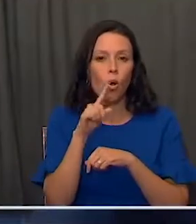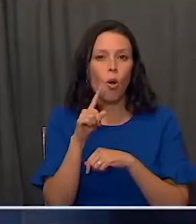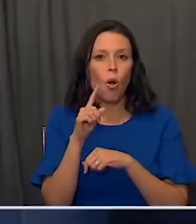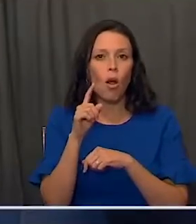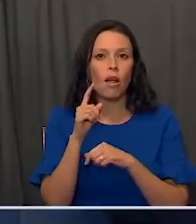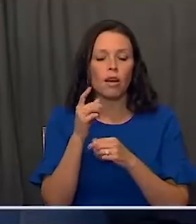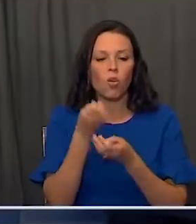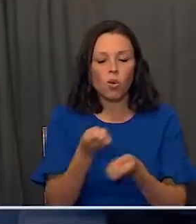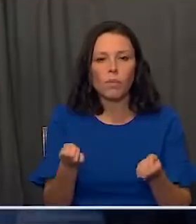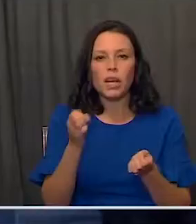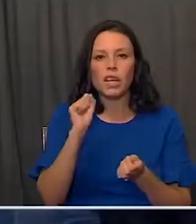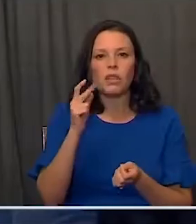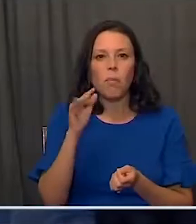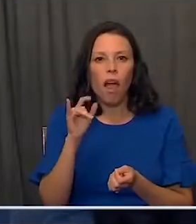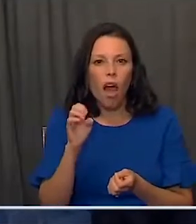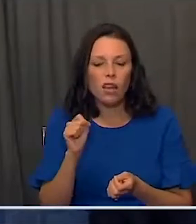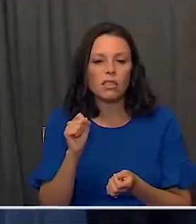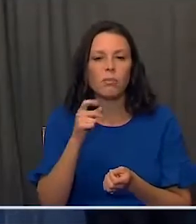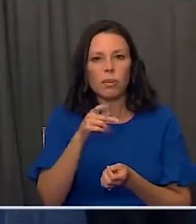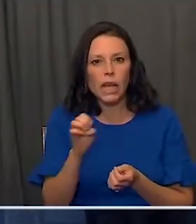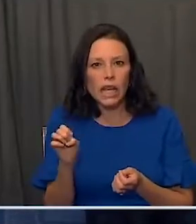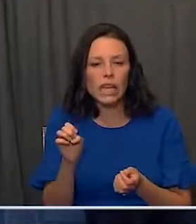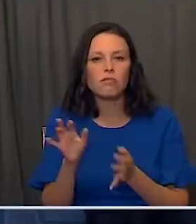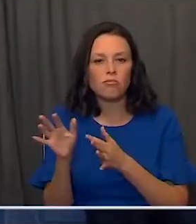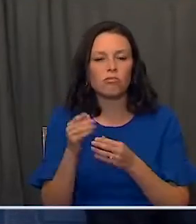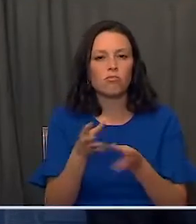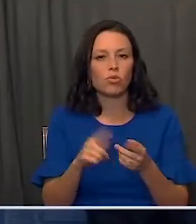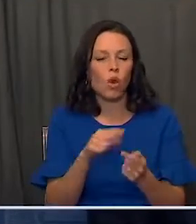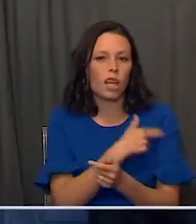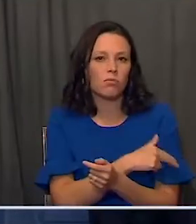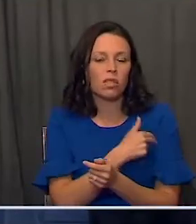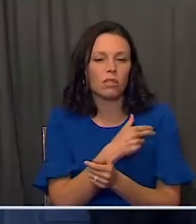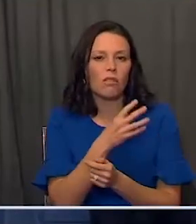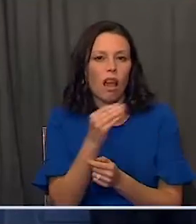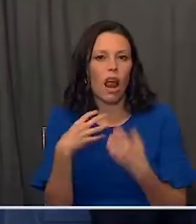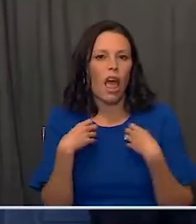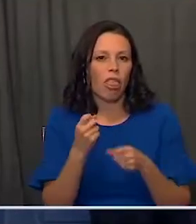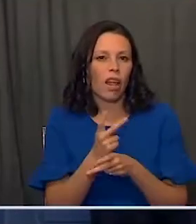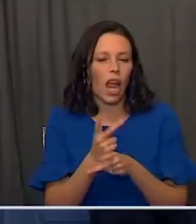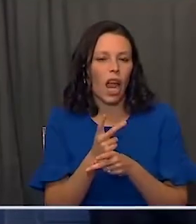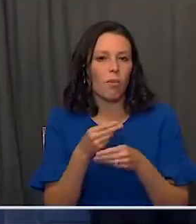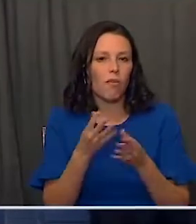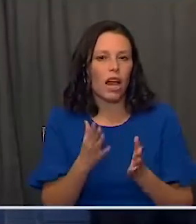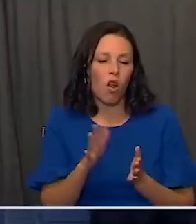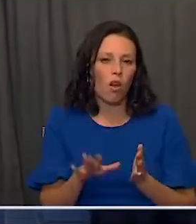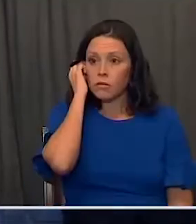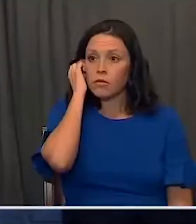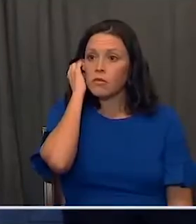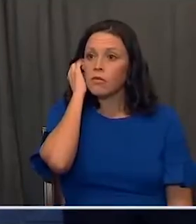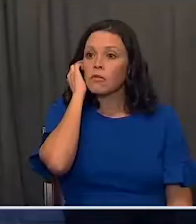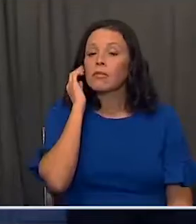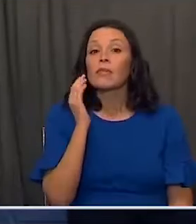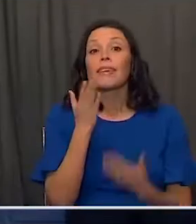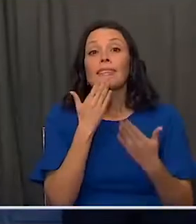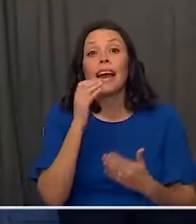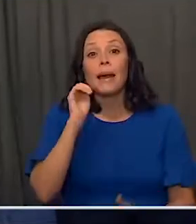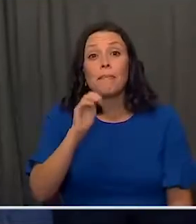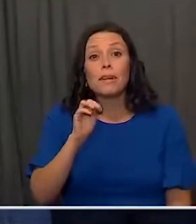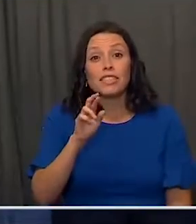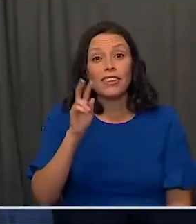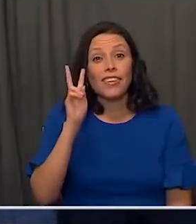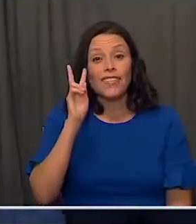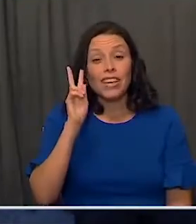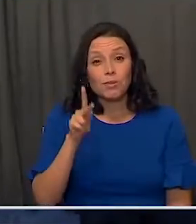supplies that we continue to make available to hospitals and health care providers around the country. Thank you, Mr. Vice